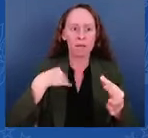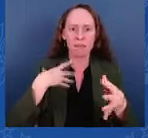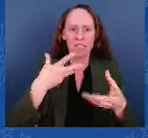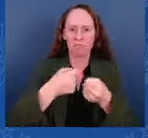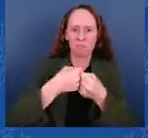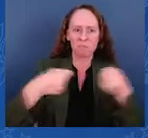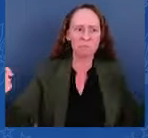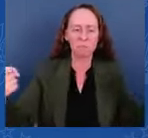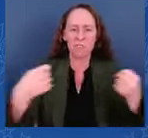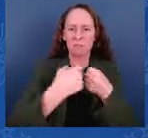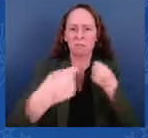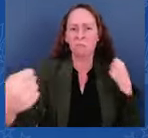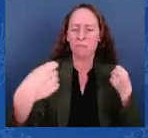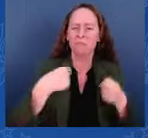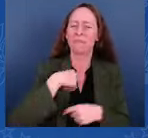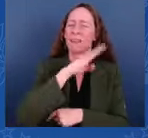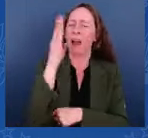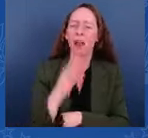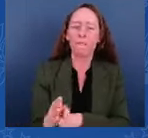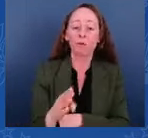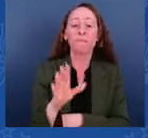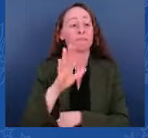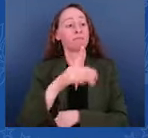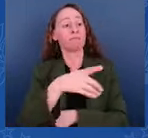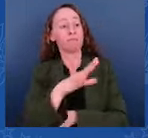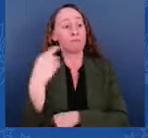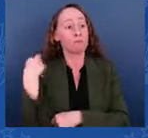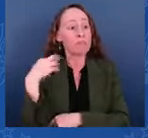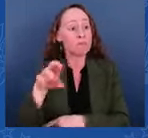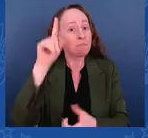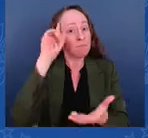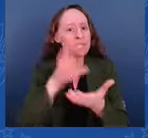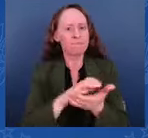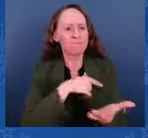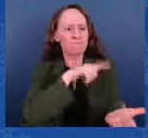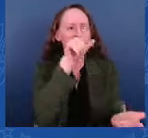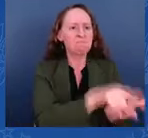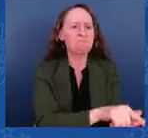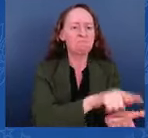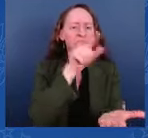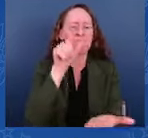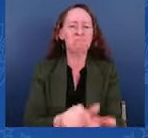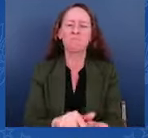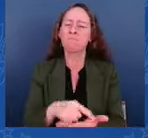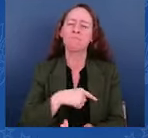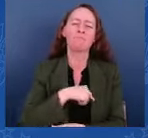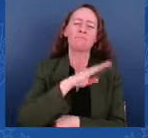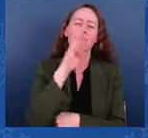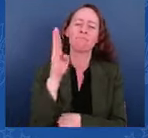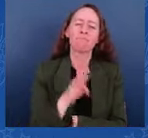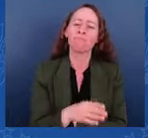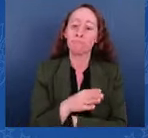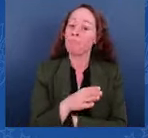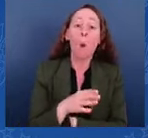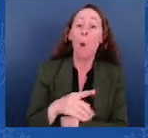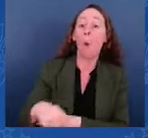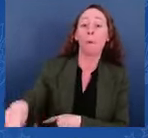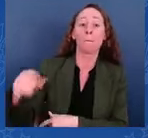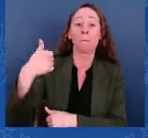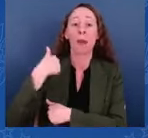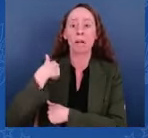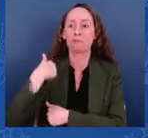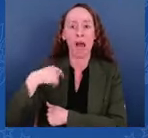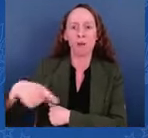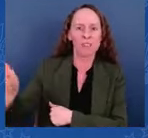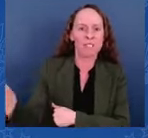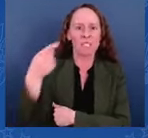beliefs. I will not use the U.S. military to go into neighborhoods all across the country to pull millions of people out of their homes and away from their